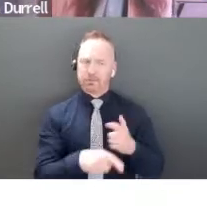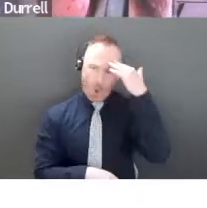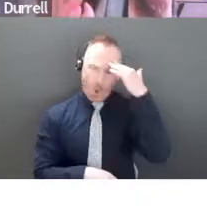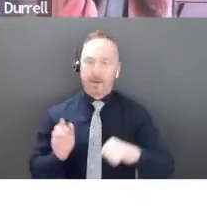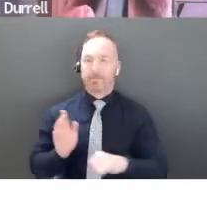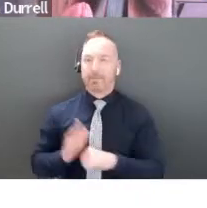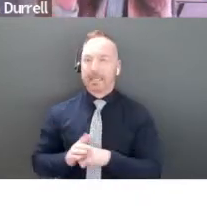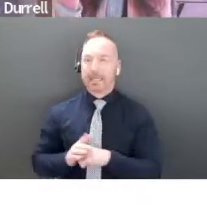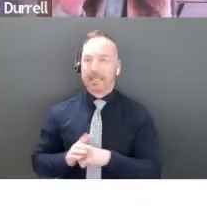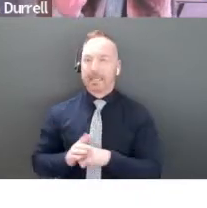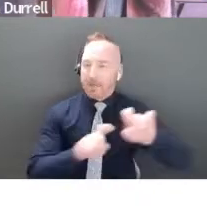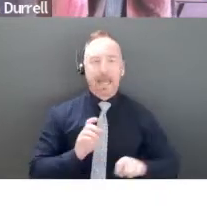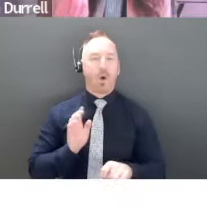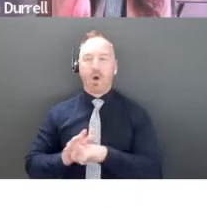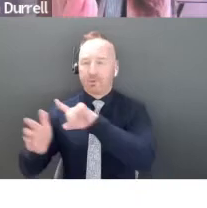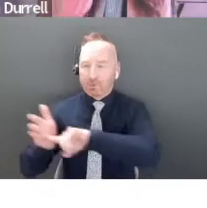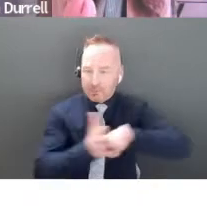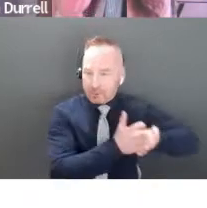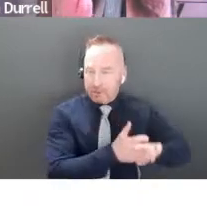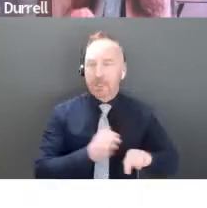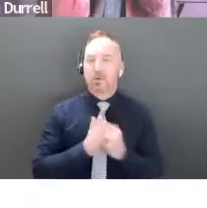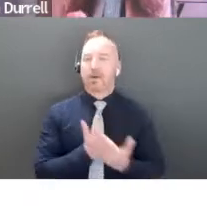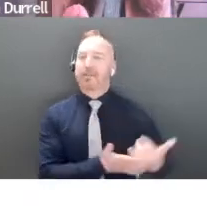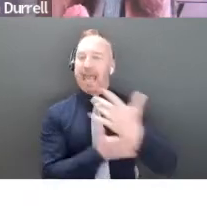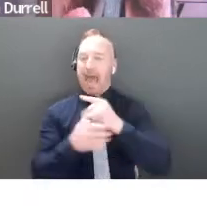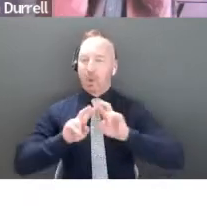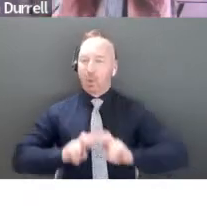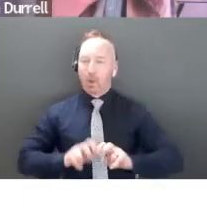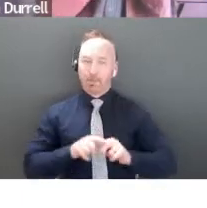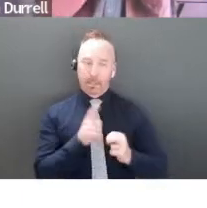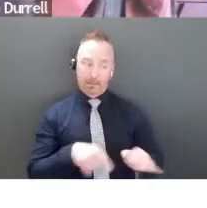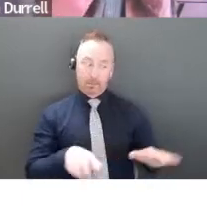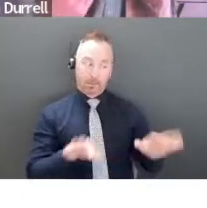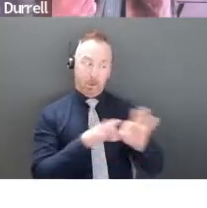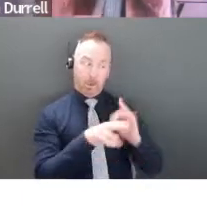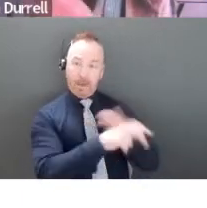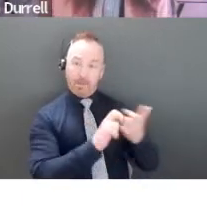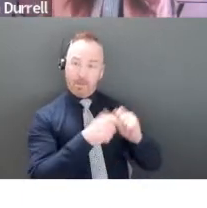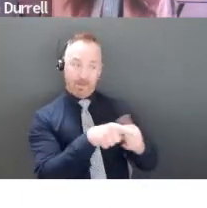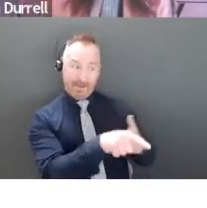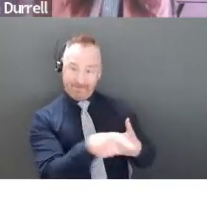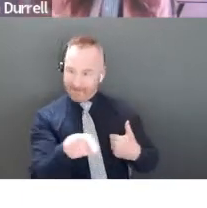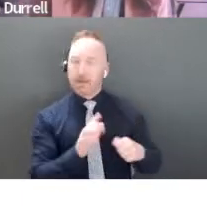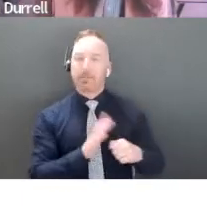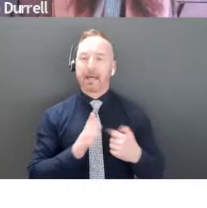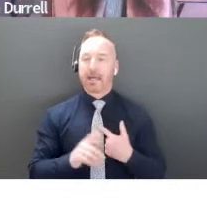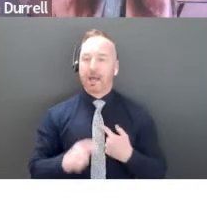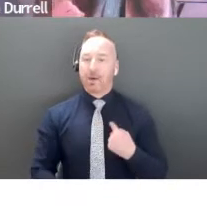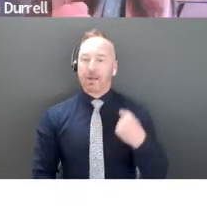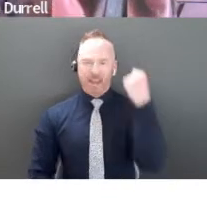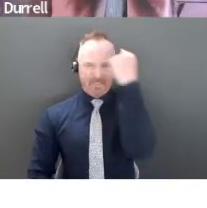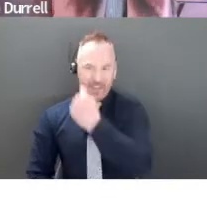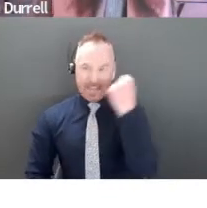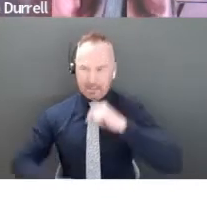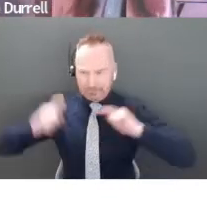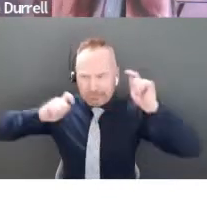research. What you really want to do is distill that problem they're having. And you can see my face, even like when I talk about the problem, it's like, this